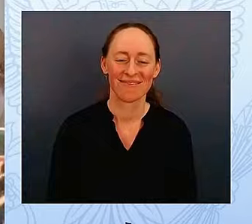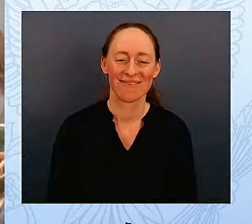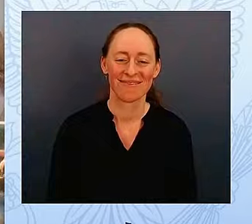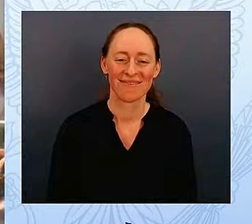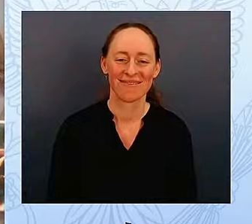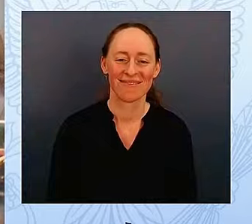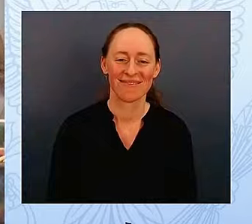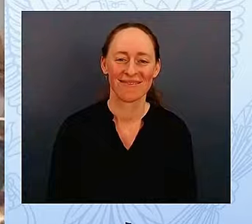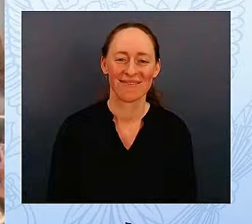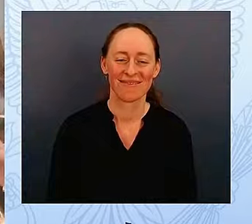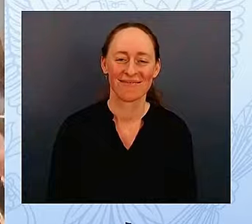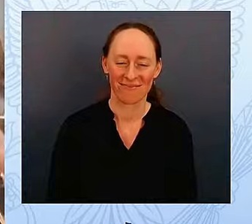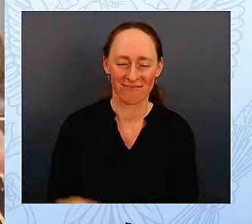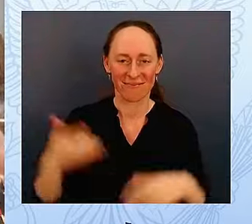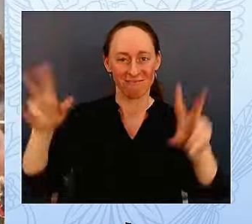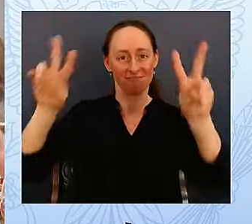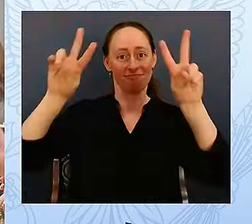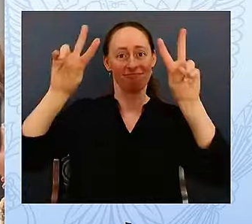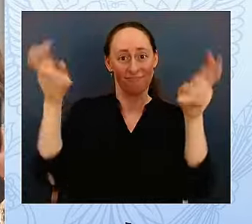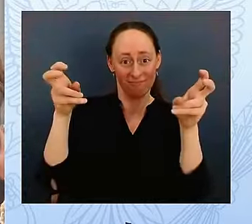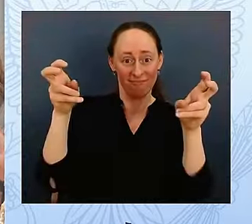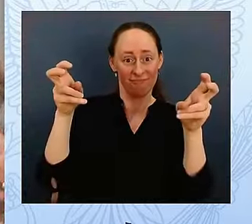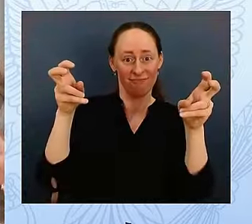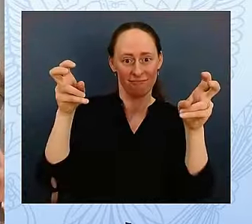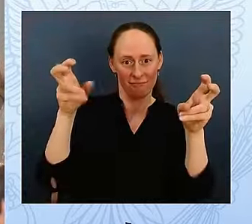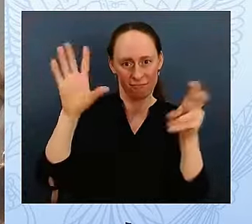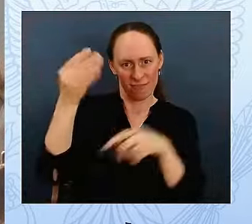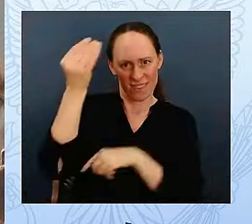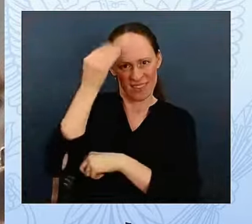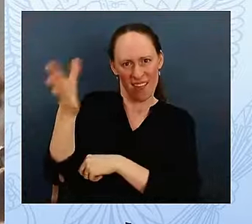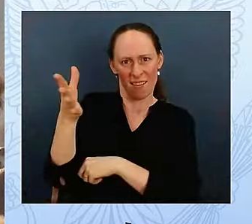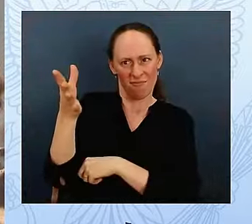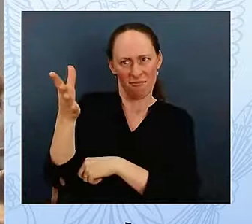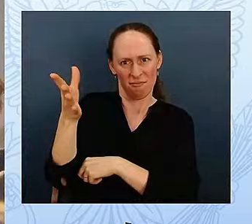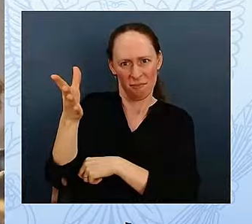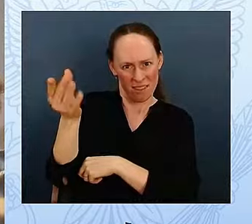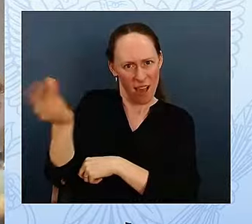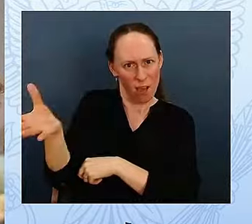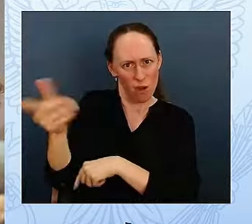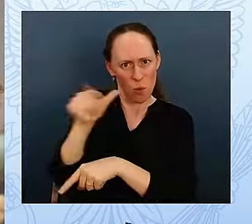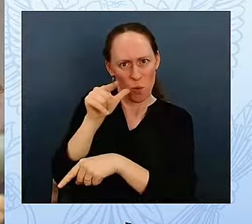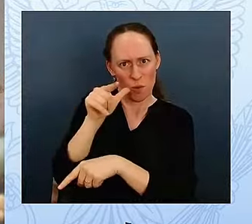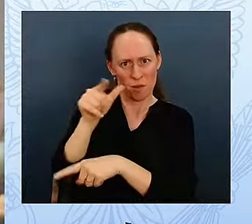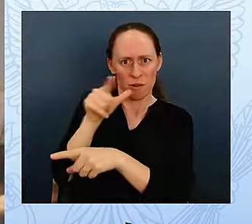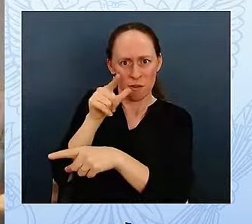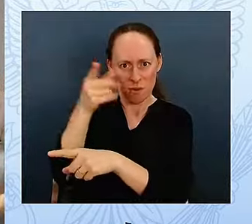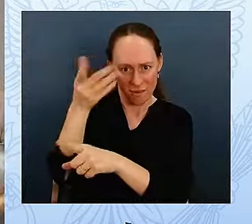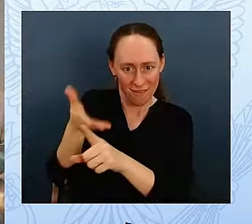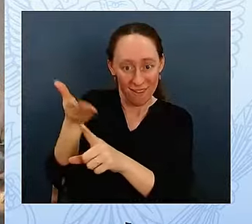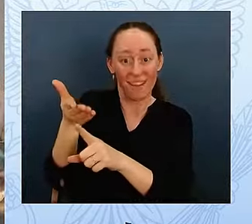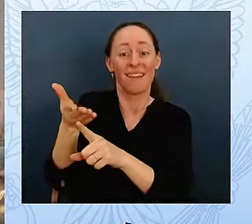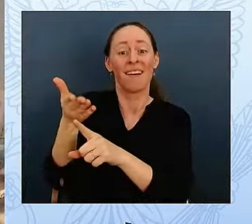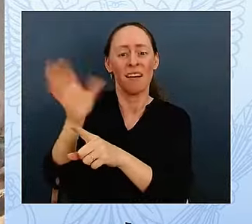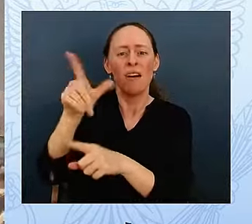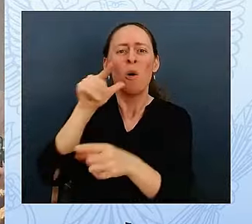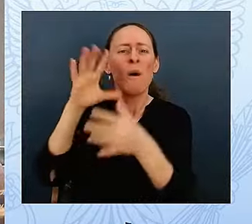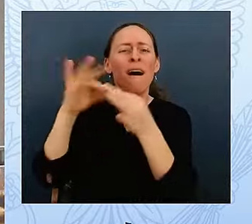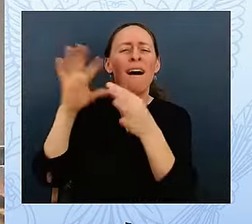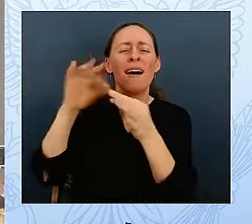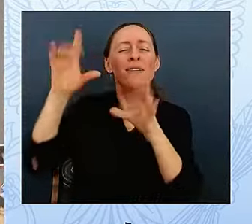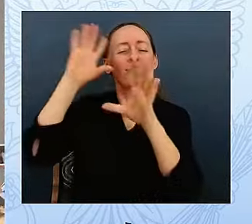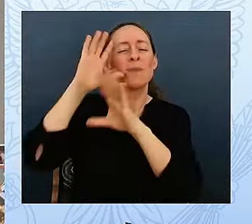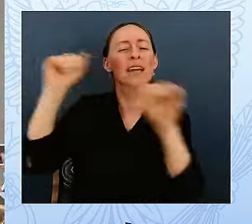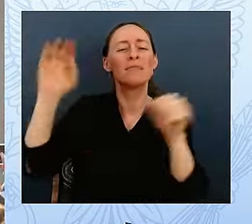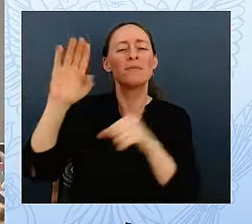That was President Bartlett's suggestion to Donna. For the entire episode, Donna had been trying to find a way